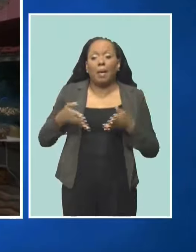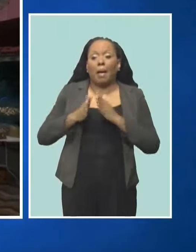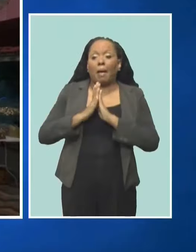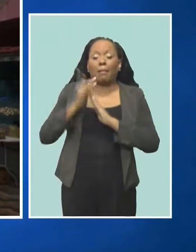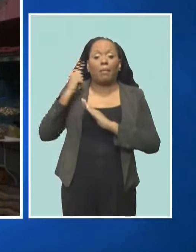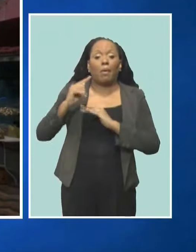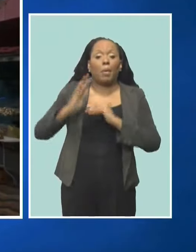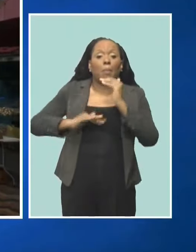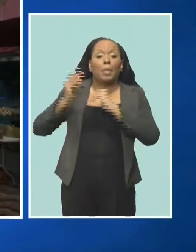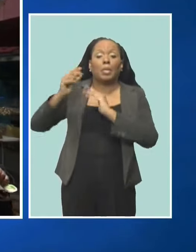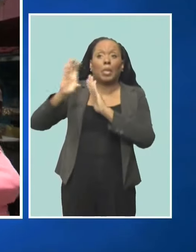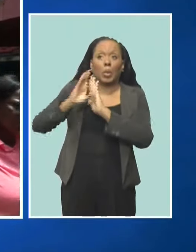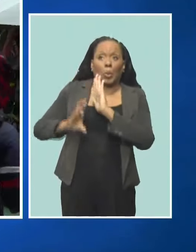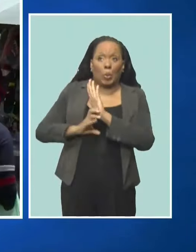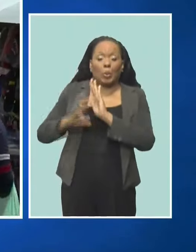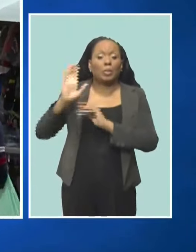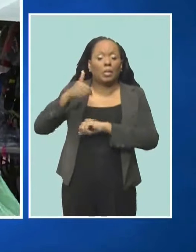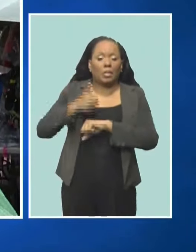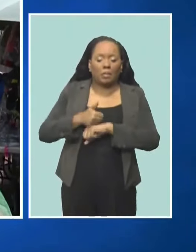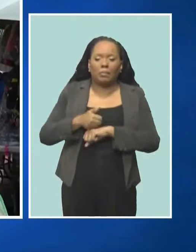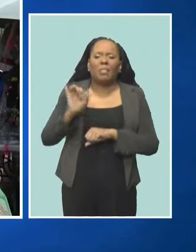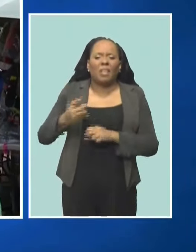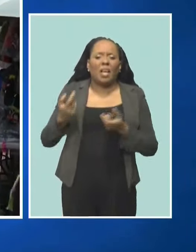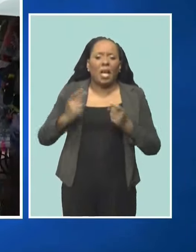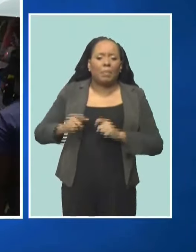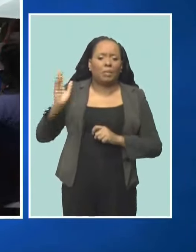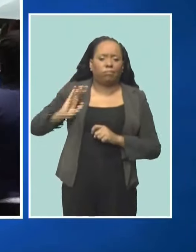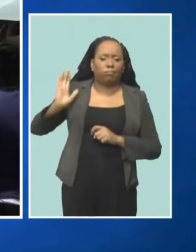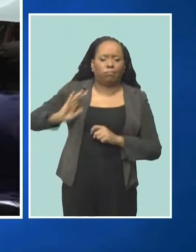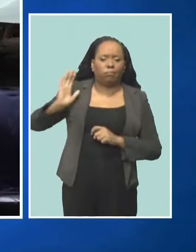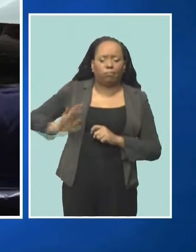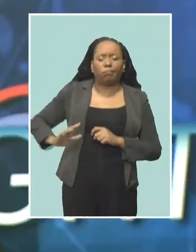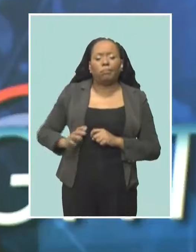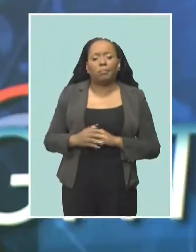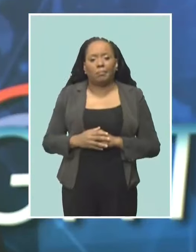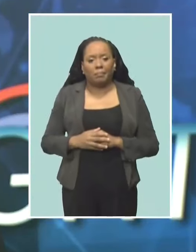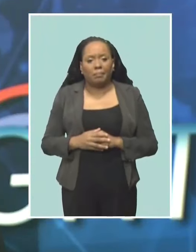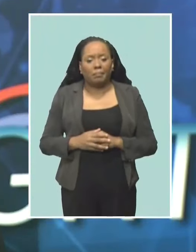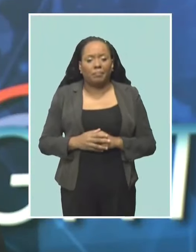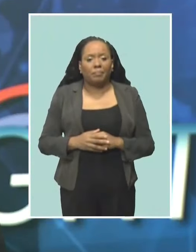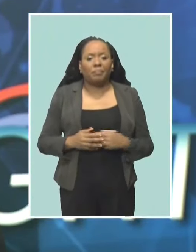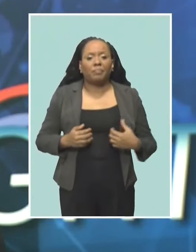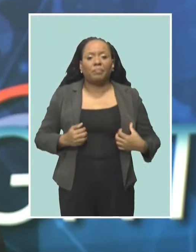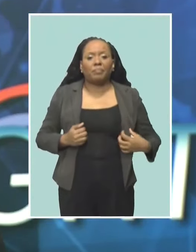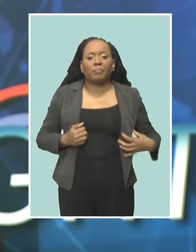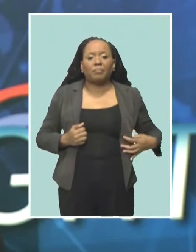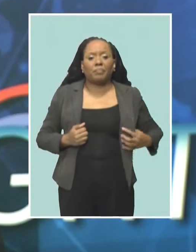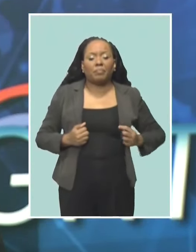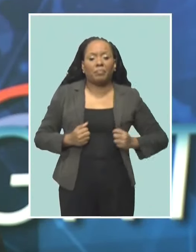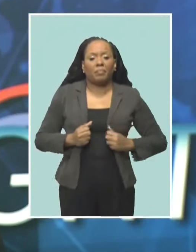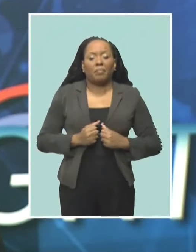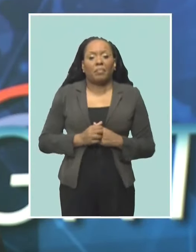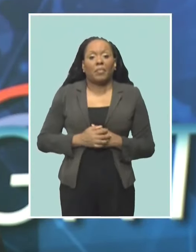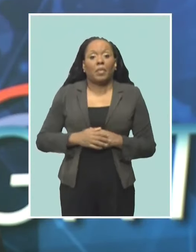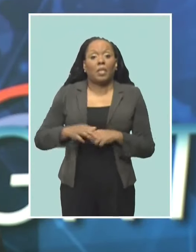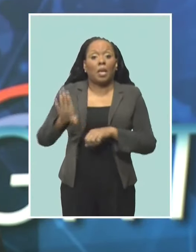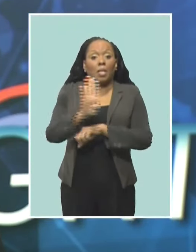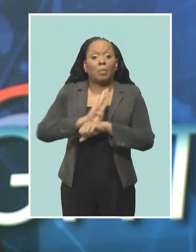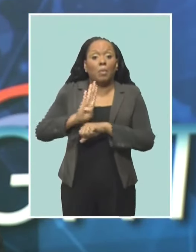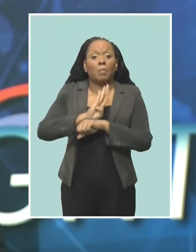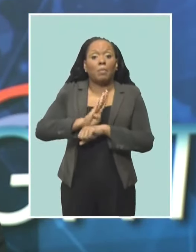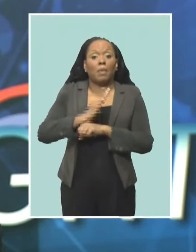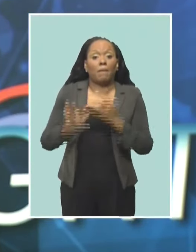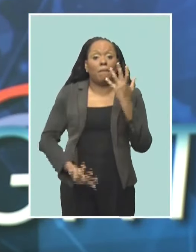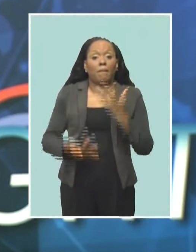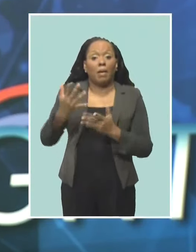city to be enforced. Lorna Jones, CBC News. Well, as we just told you, the Barbados Fire Service is